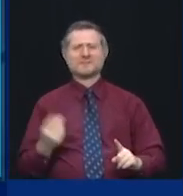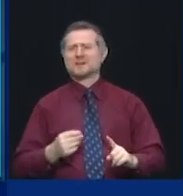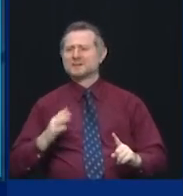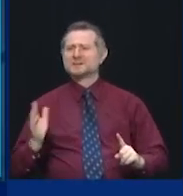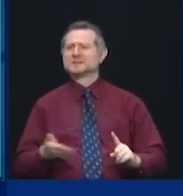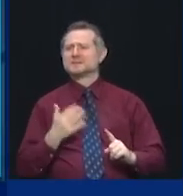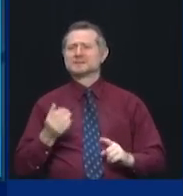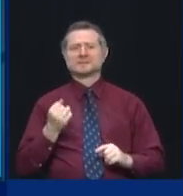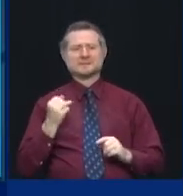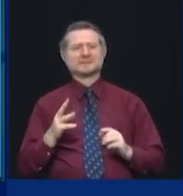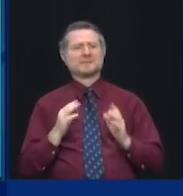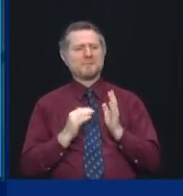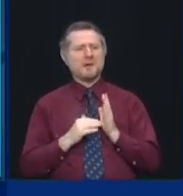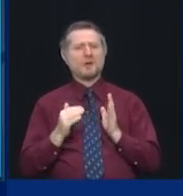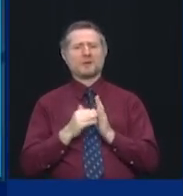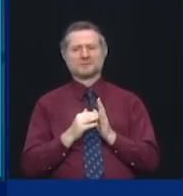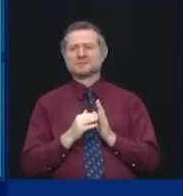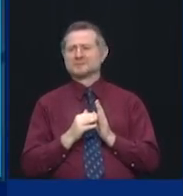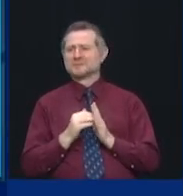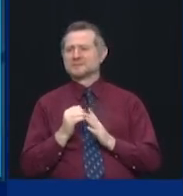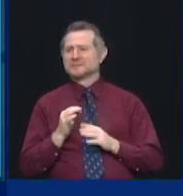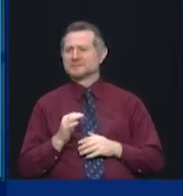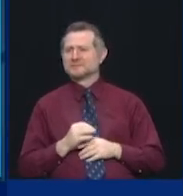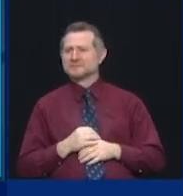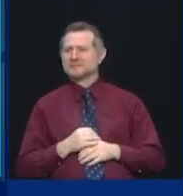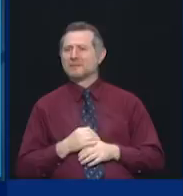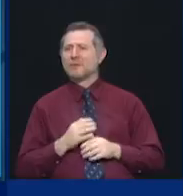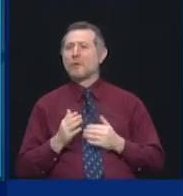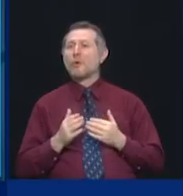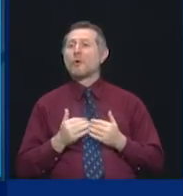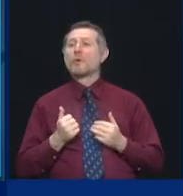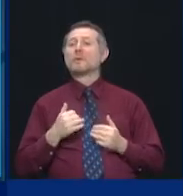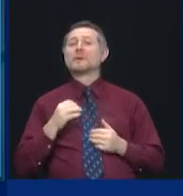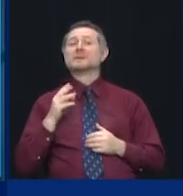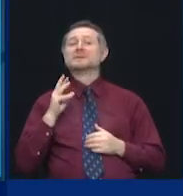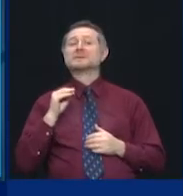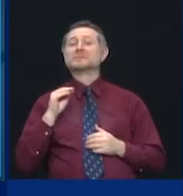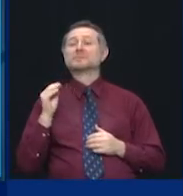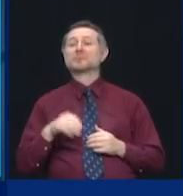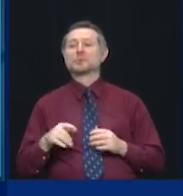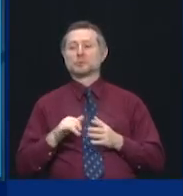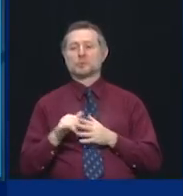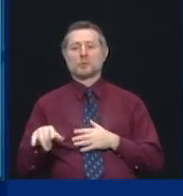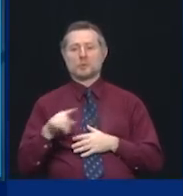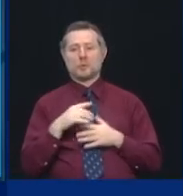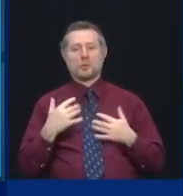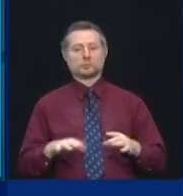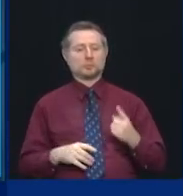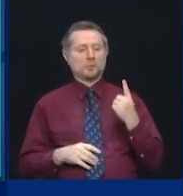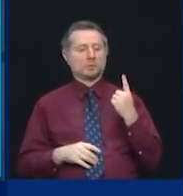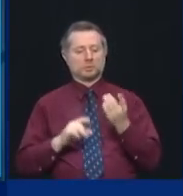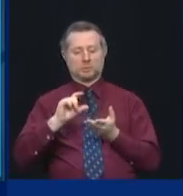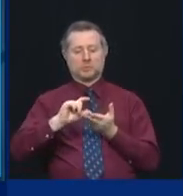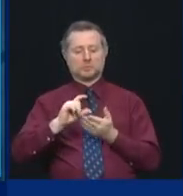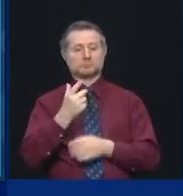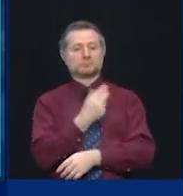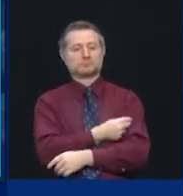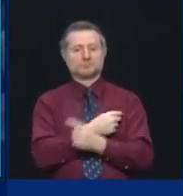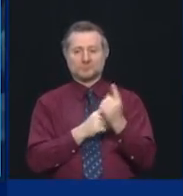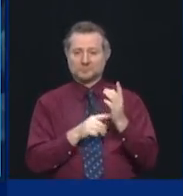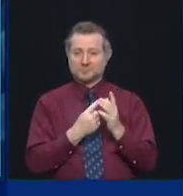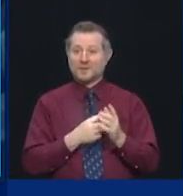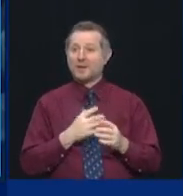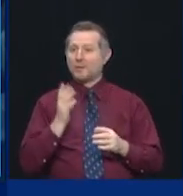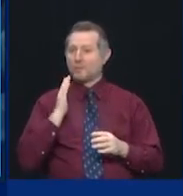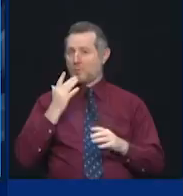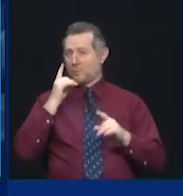Over 60% of the people of New York have at least one dose. And we are going to continue until we get that number as